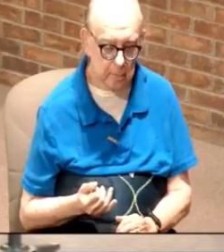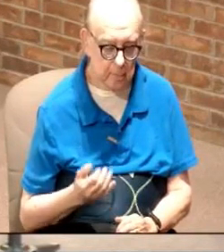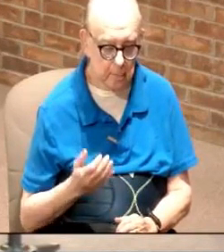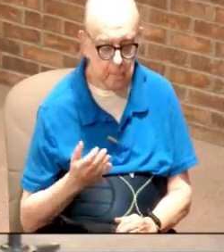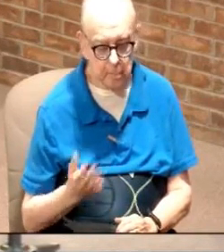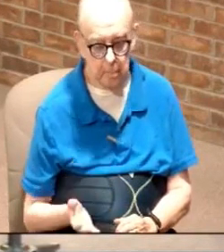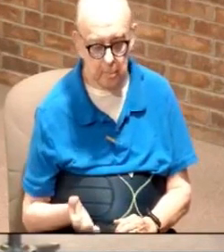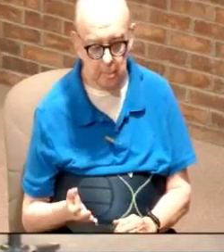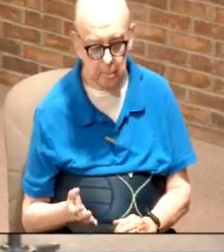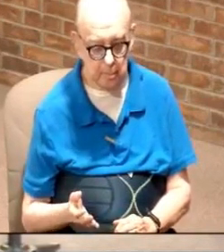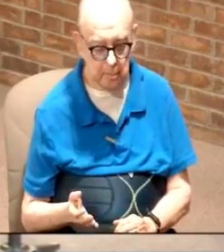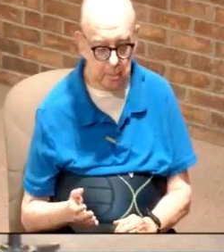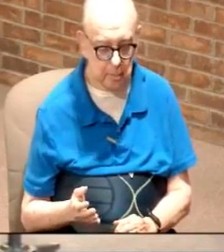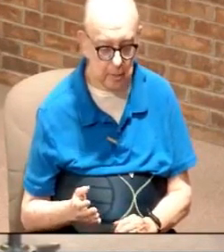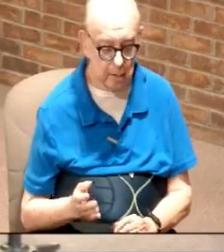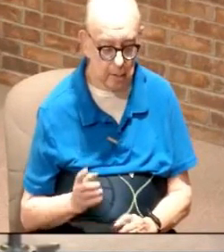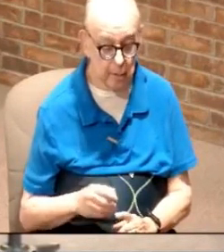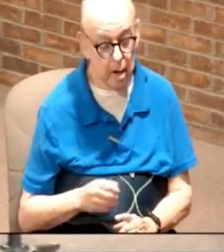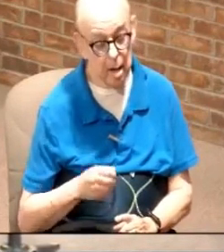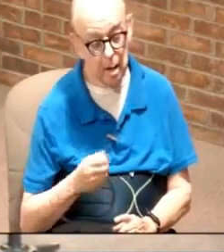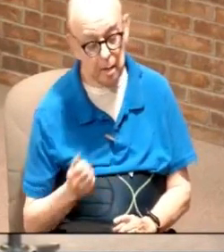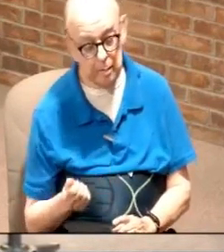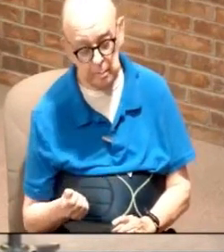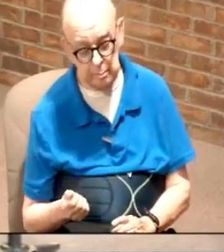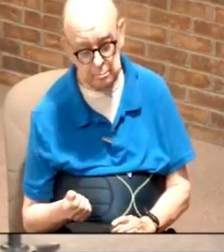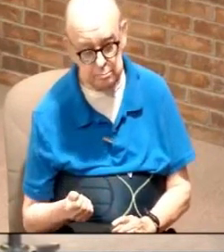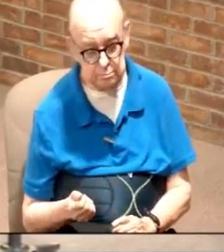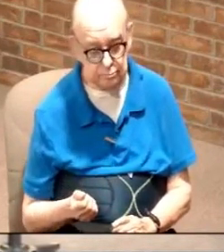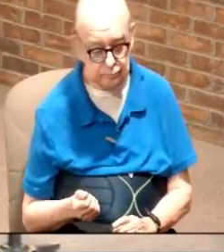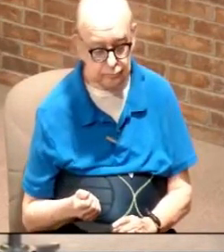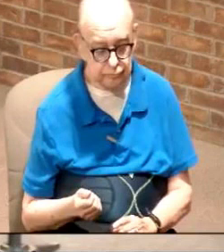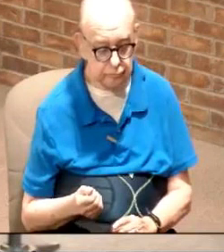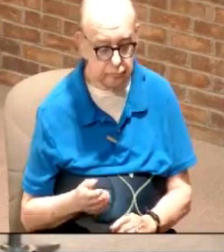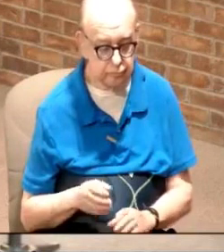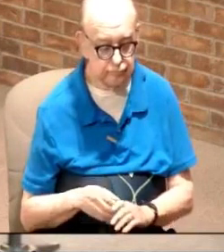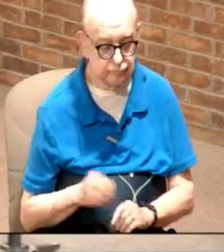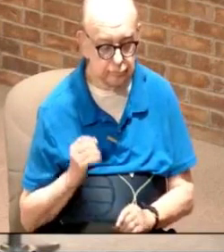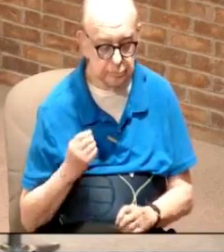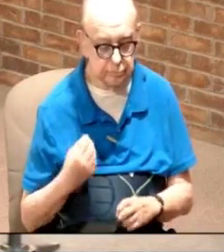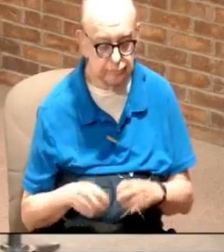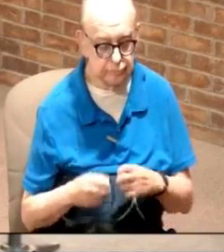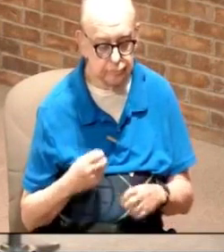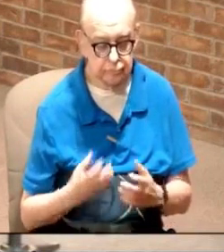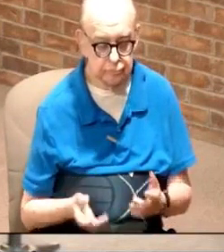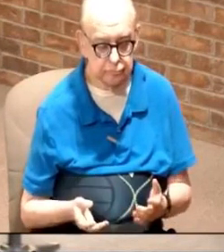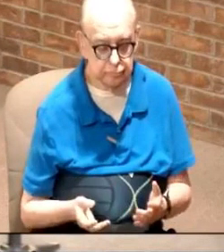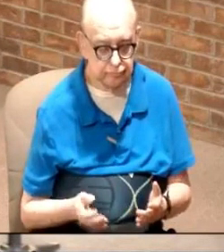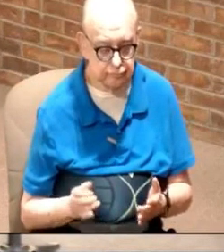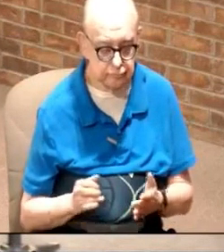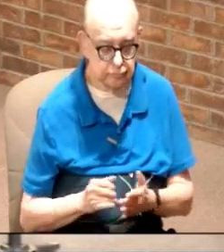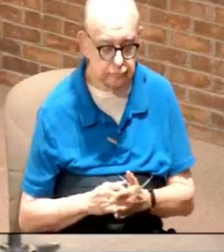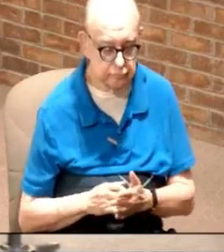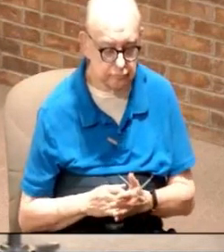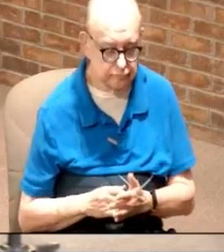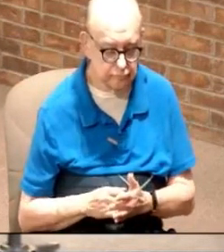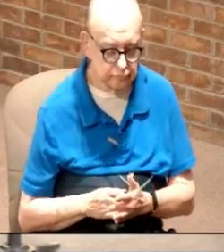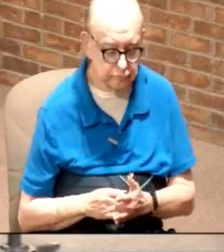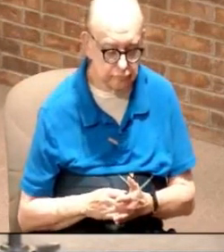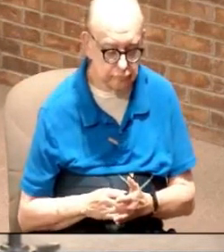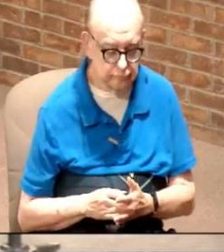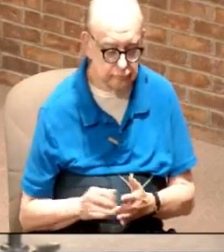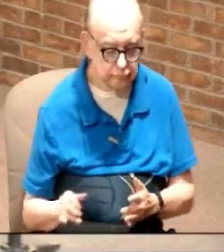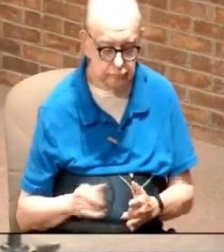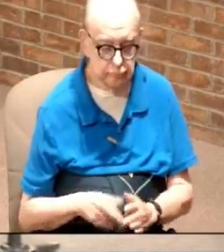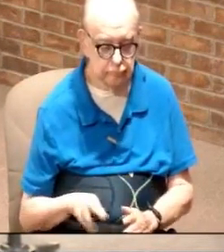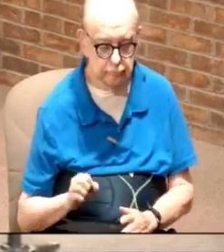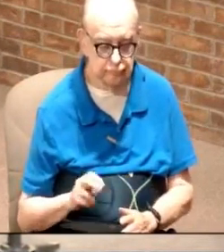there's some other outward anointings okay this is not the same ring it's